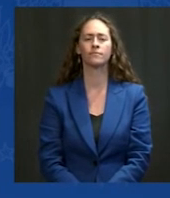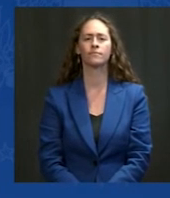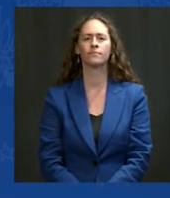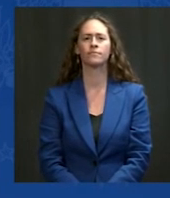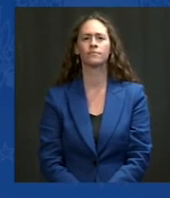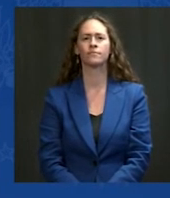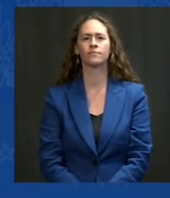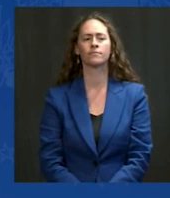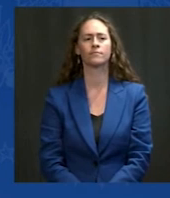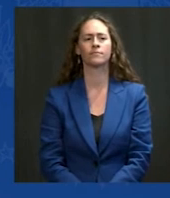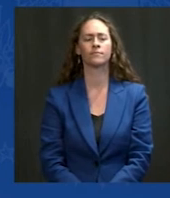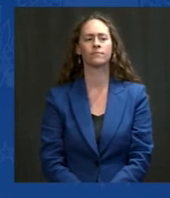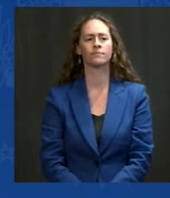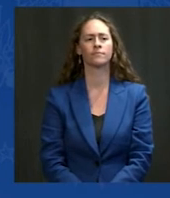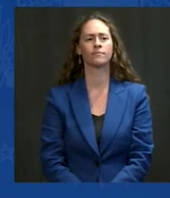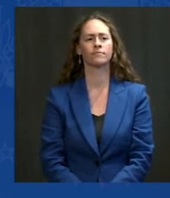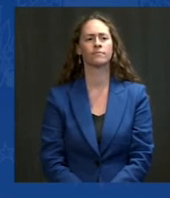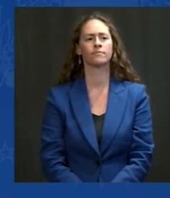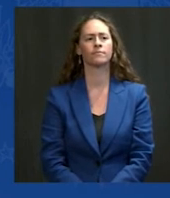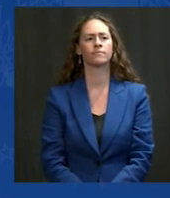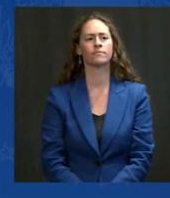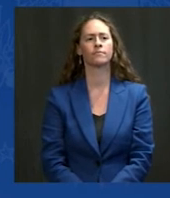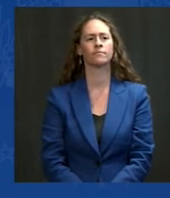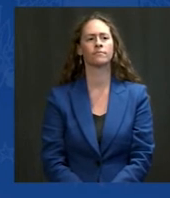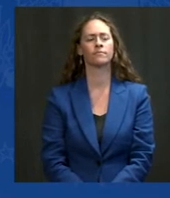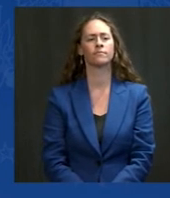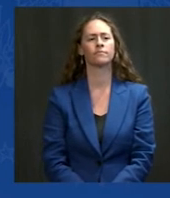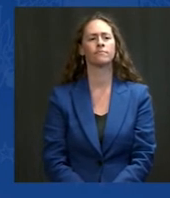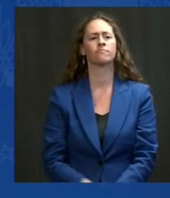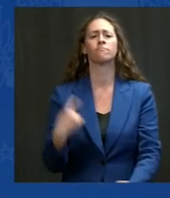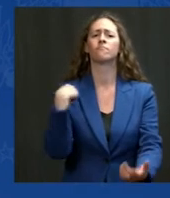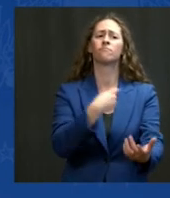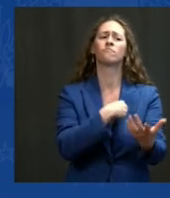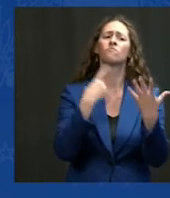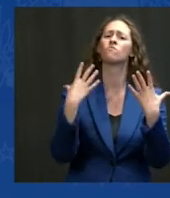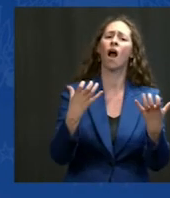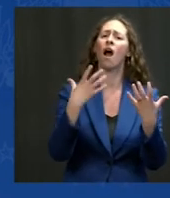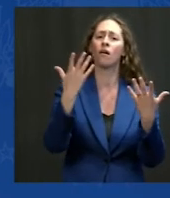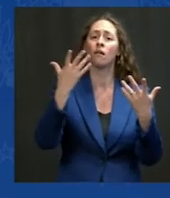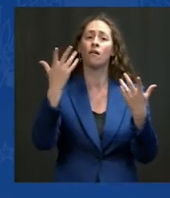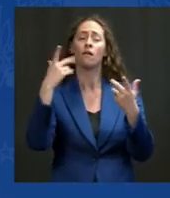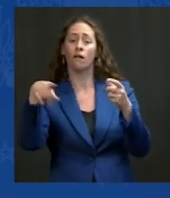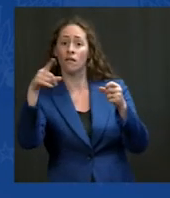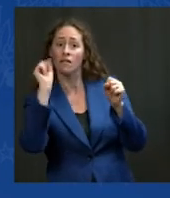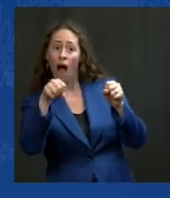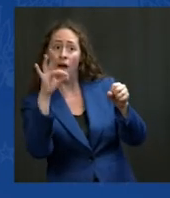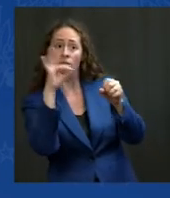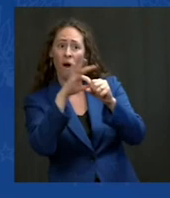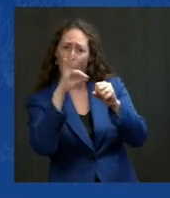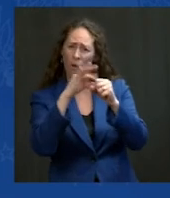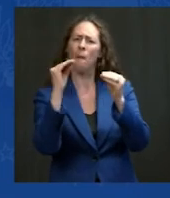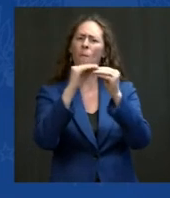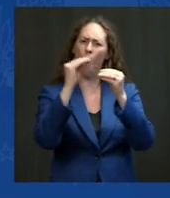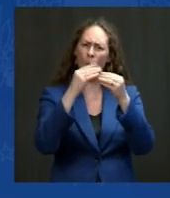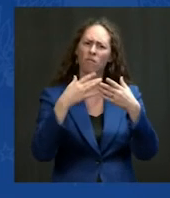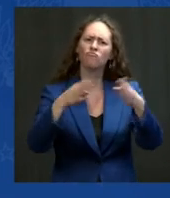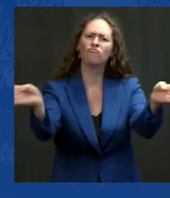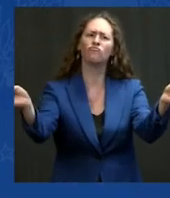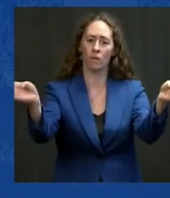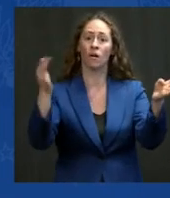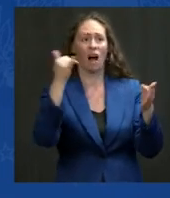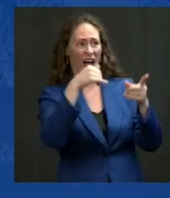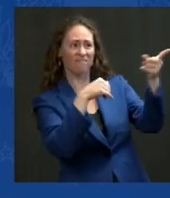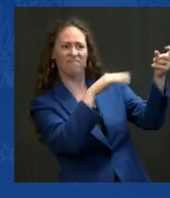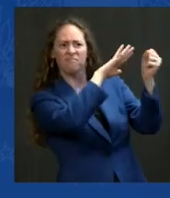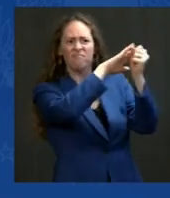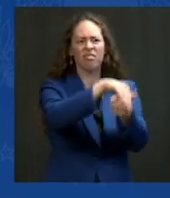To restore and expand voting protections to prevent voter suppression. All the Congresswomen and men here, there was a